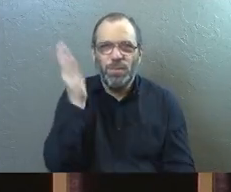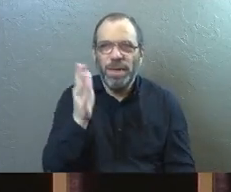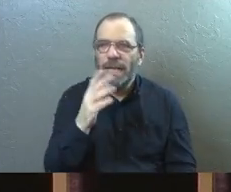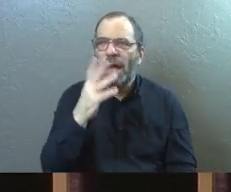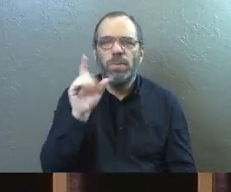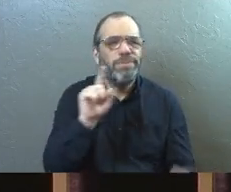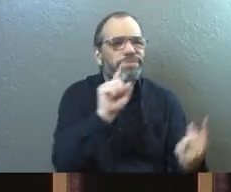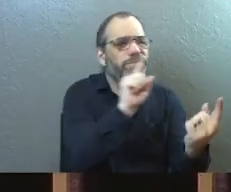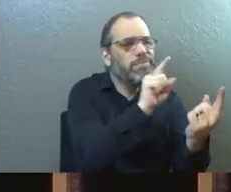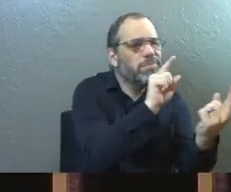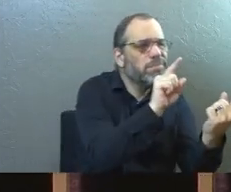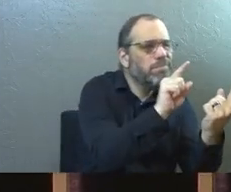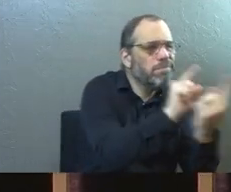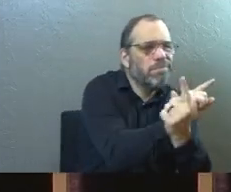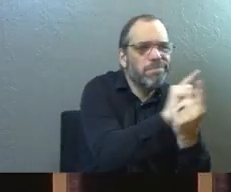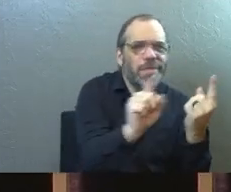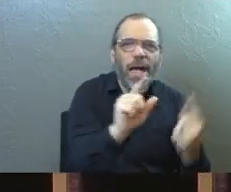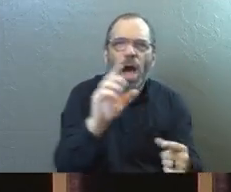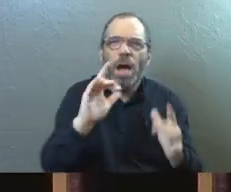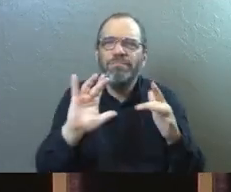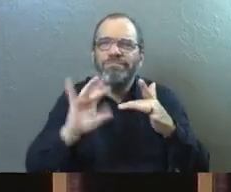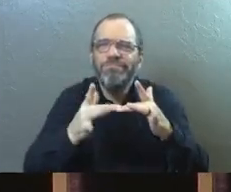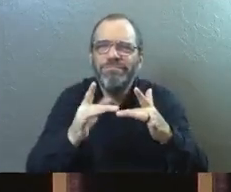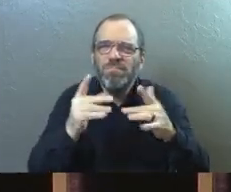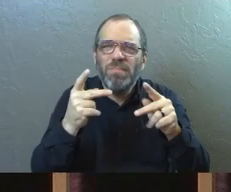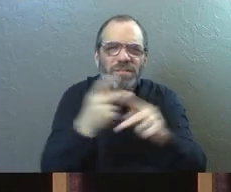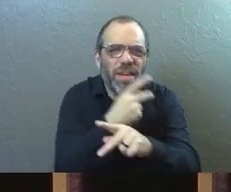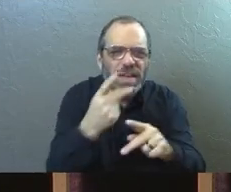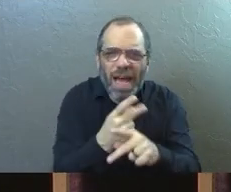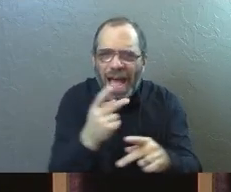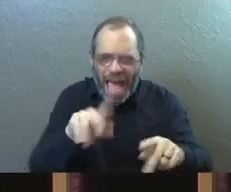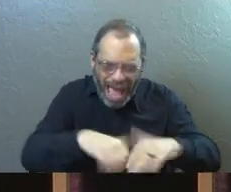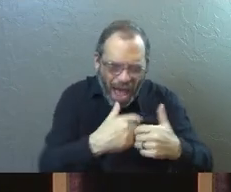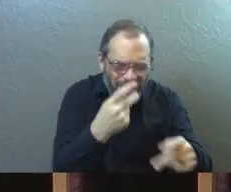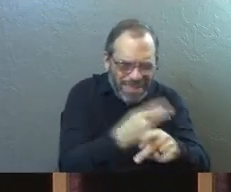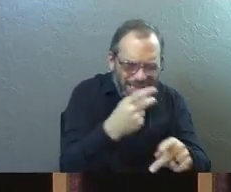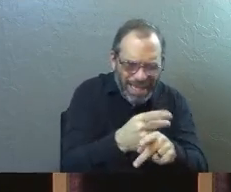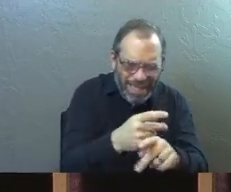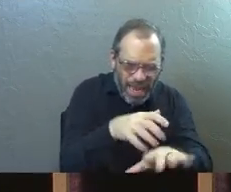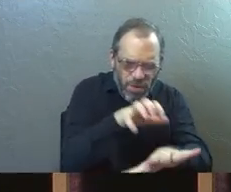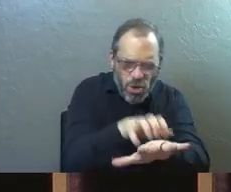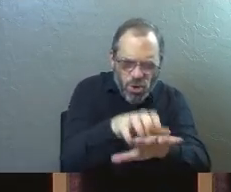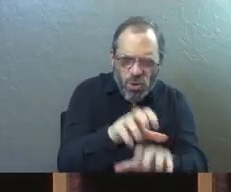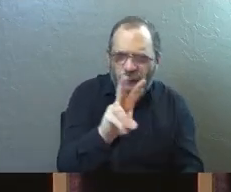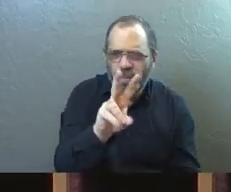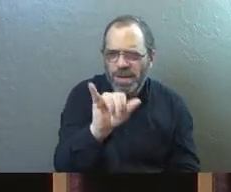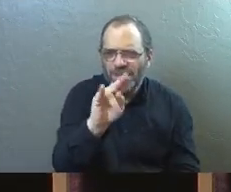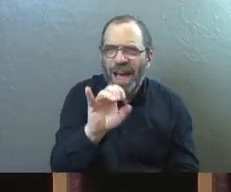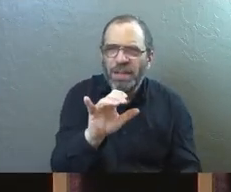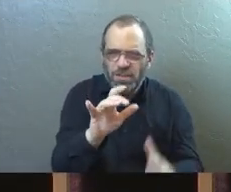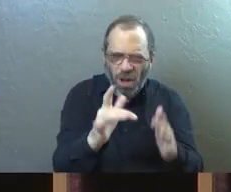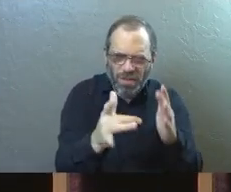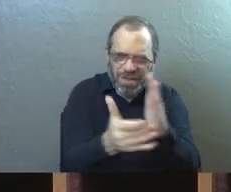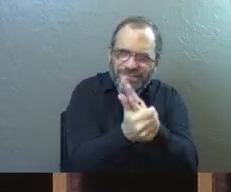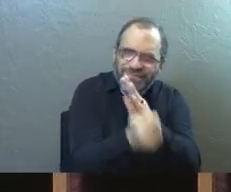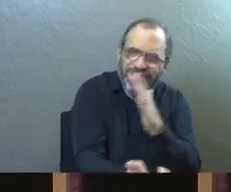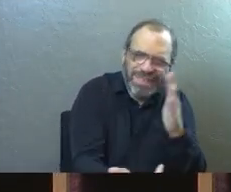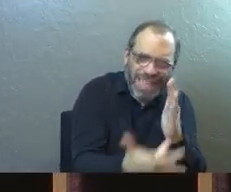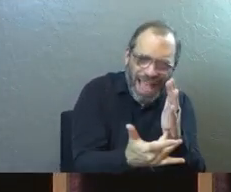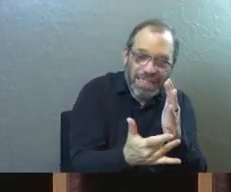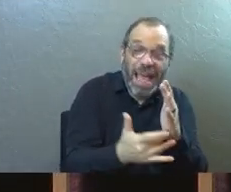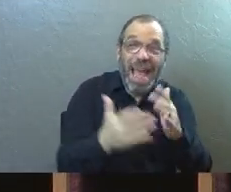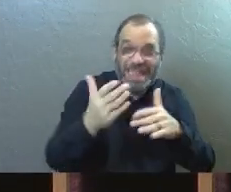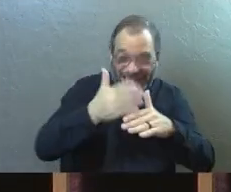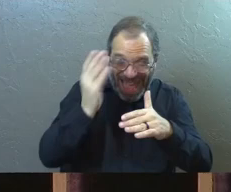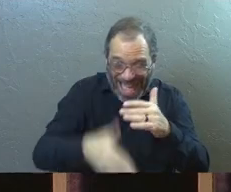I went to a couple people, did some looking around online, trying to figure out how to take care of a grapevine really, really well, what all the techniques are. And by the time I